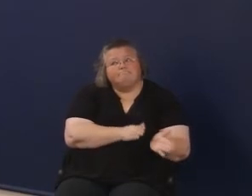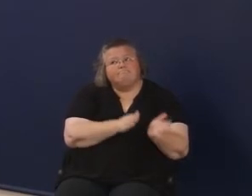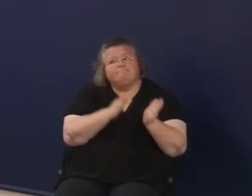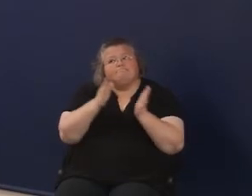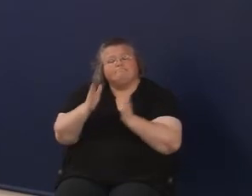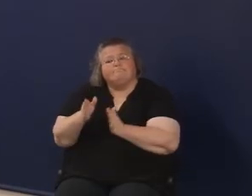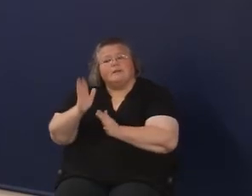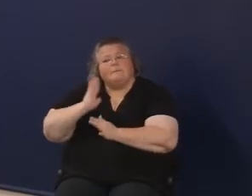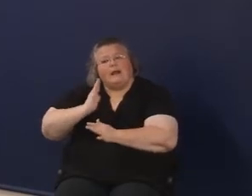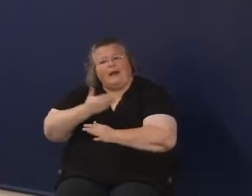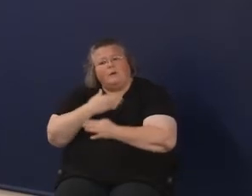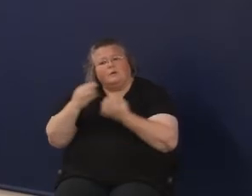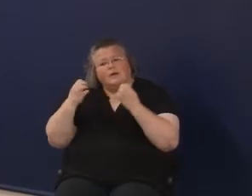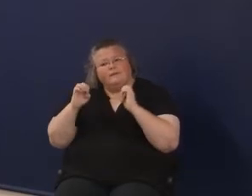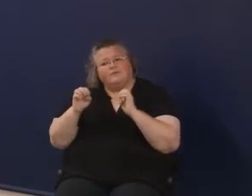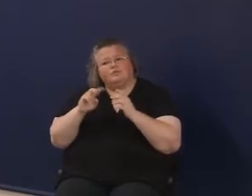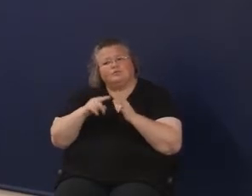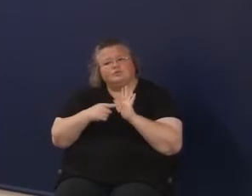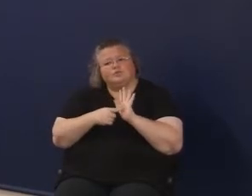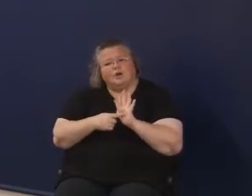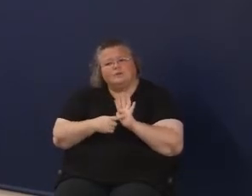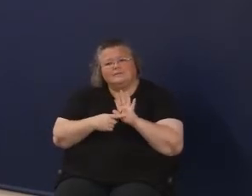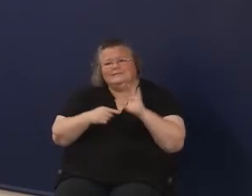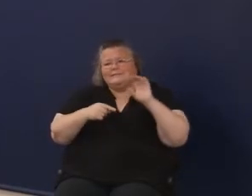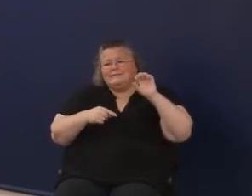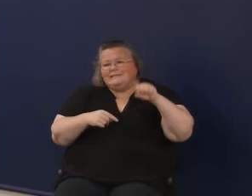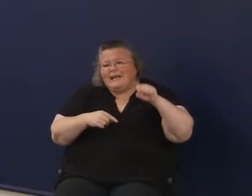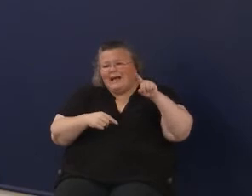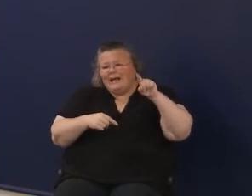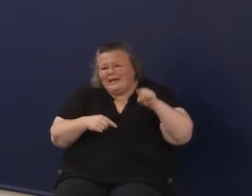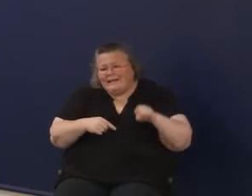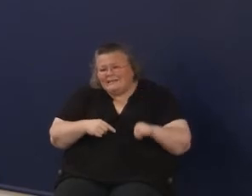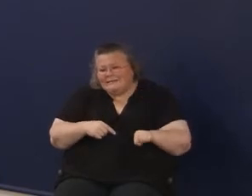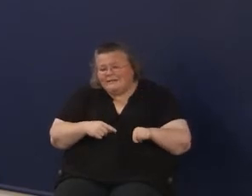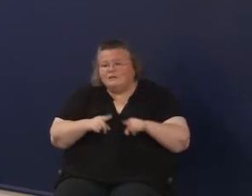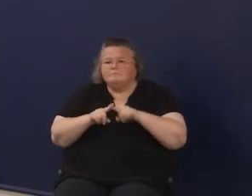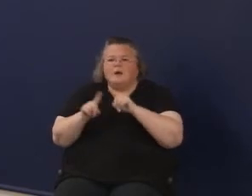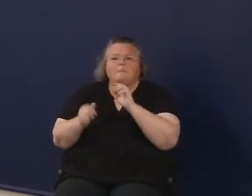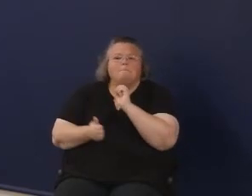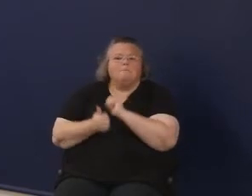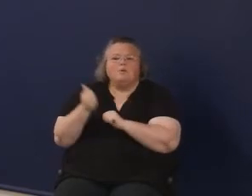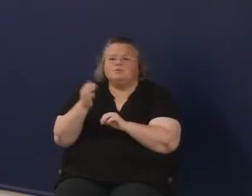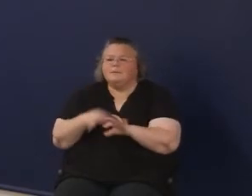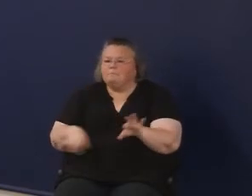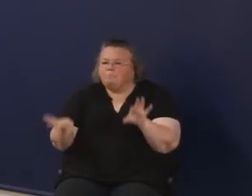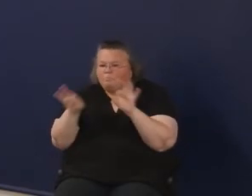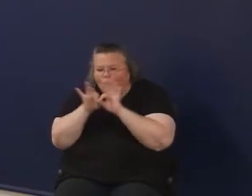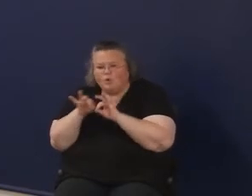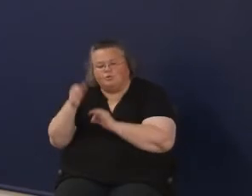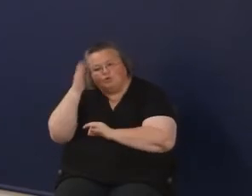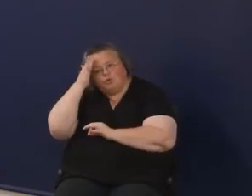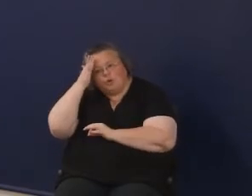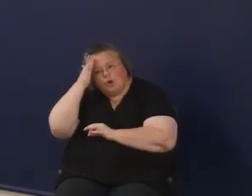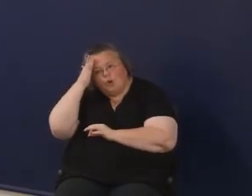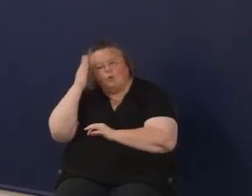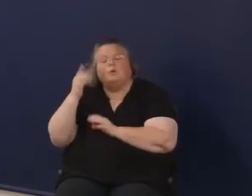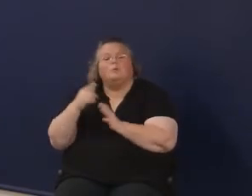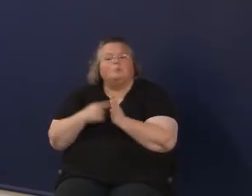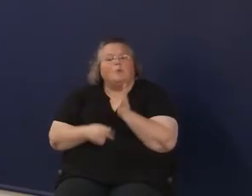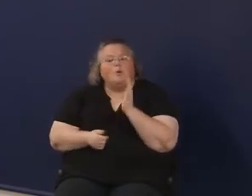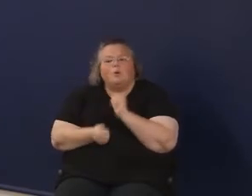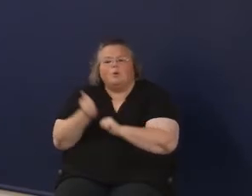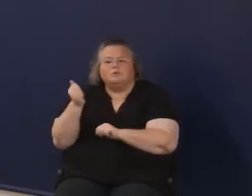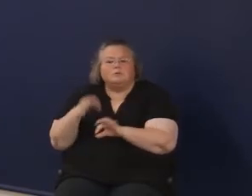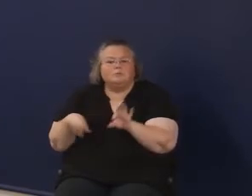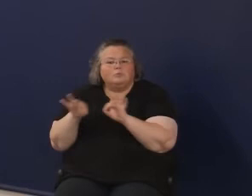represents a movement to say, what do we think is actually most important for them to know and be able to do as they're leaving school? So